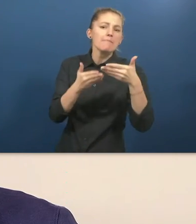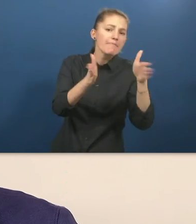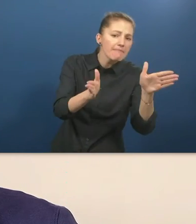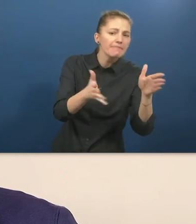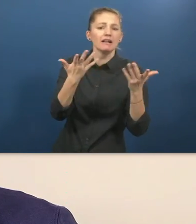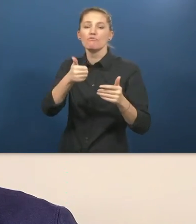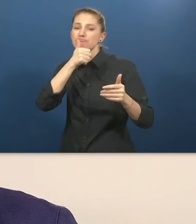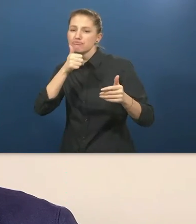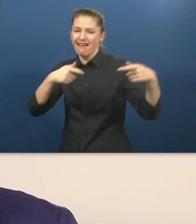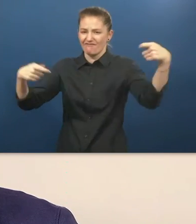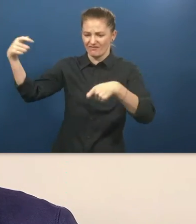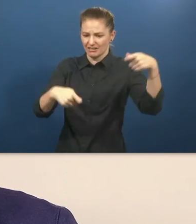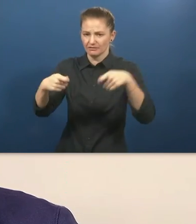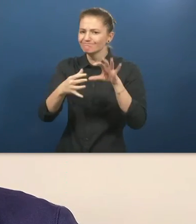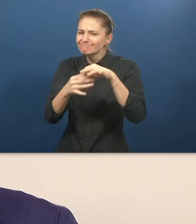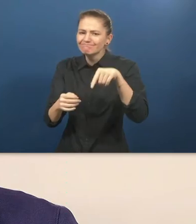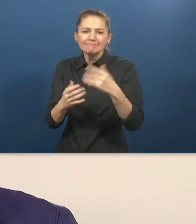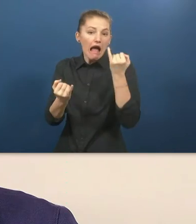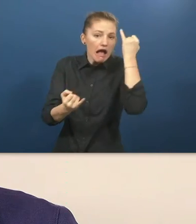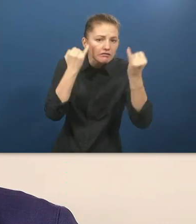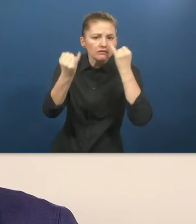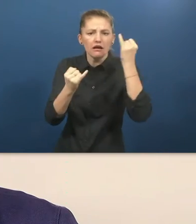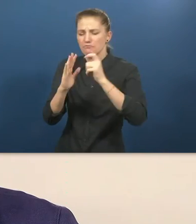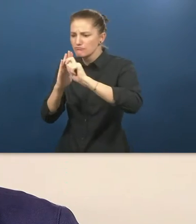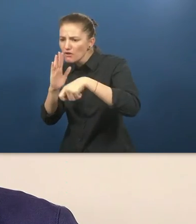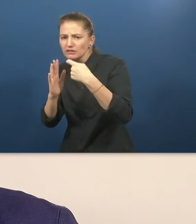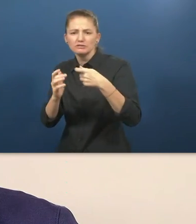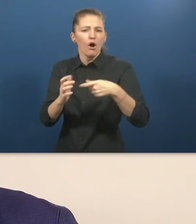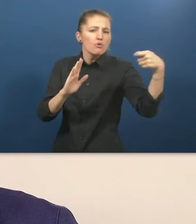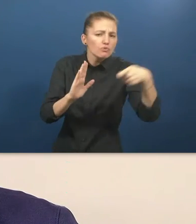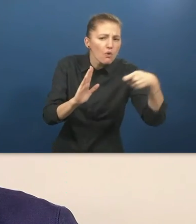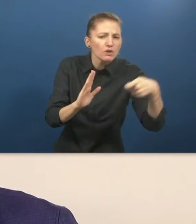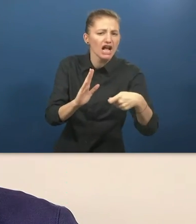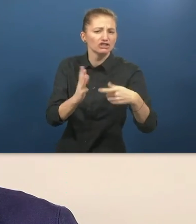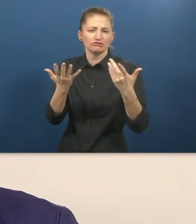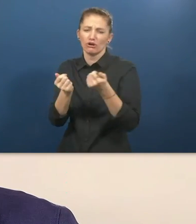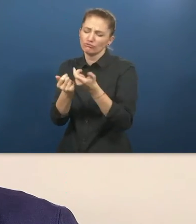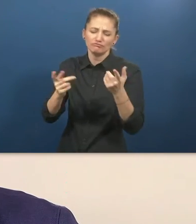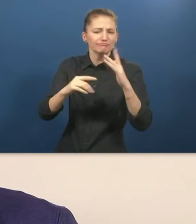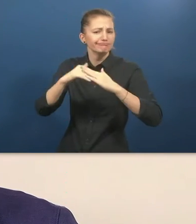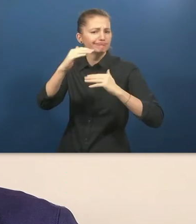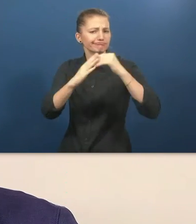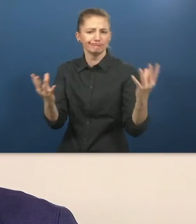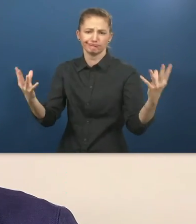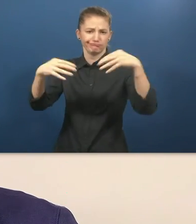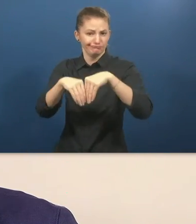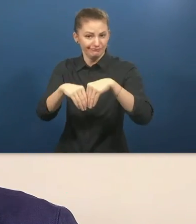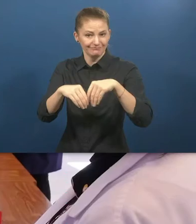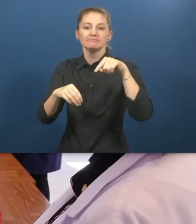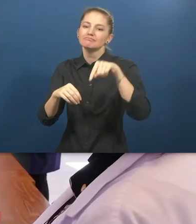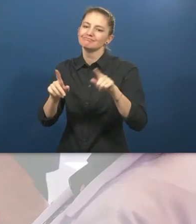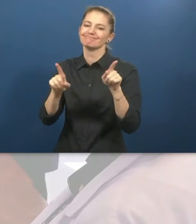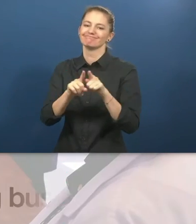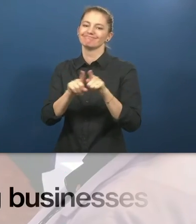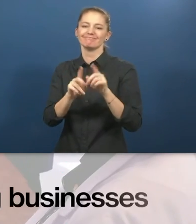ideas, projects and donations, and in a complementary way on the added value provided by the consultancy services offered to companies.